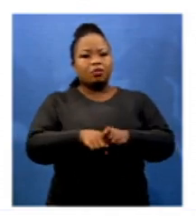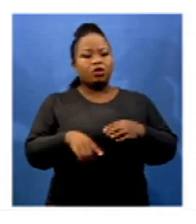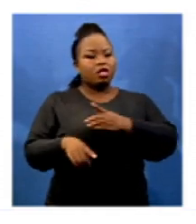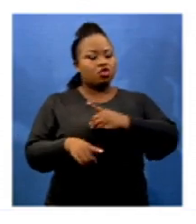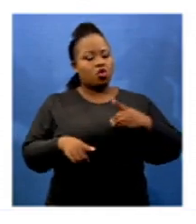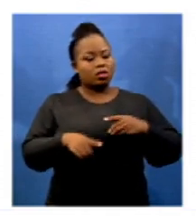South Africans. decades. Thank you. You